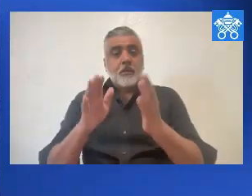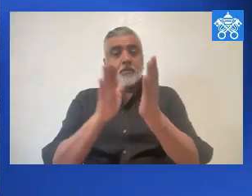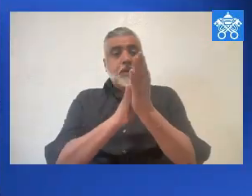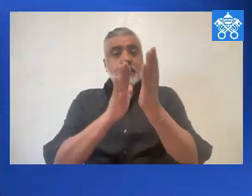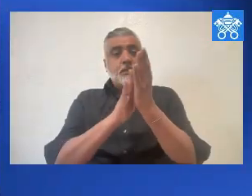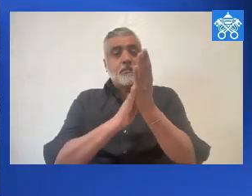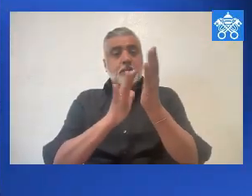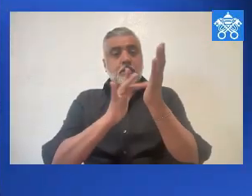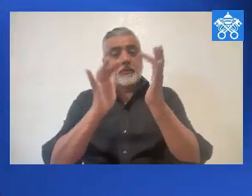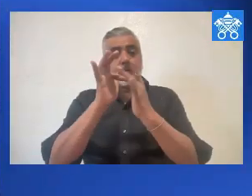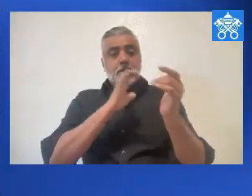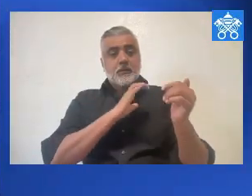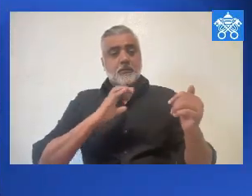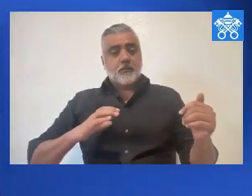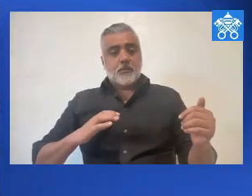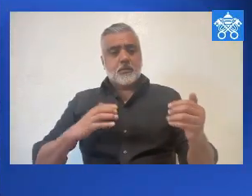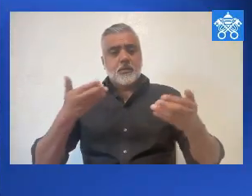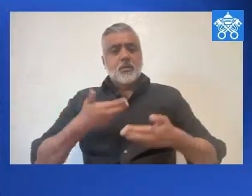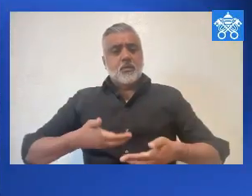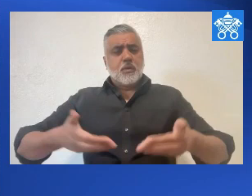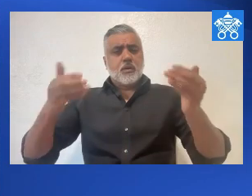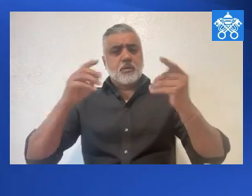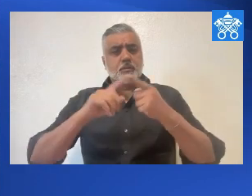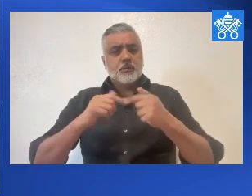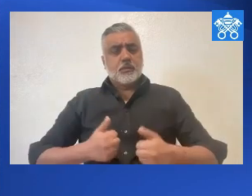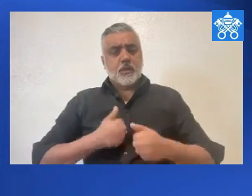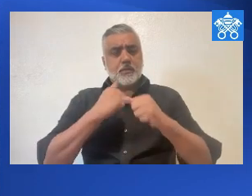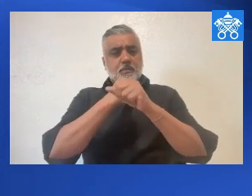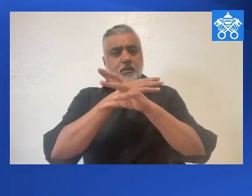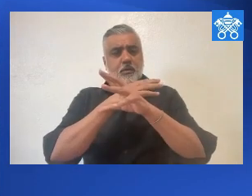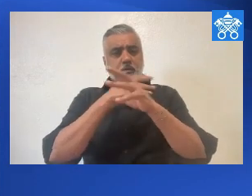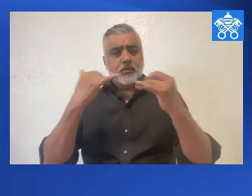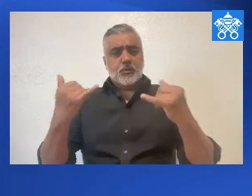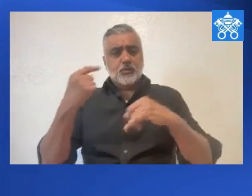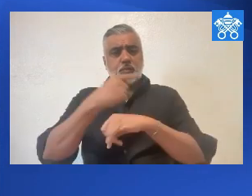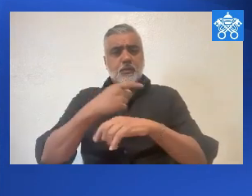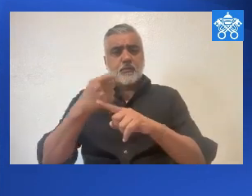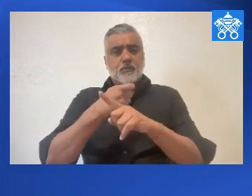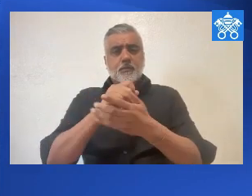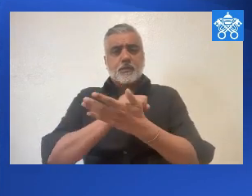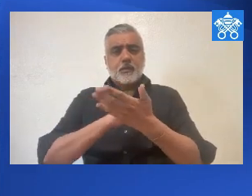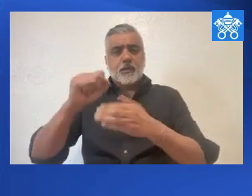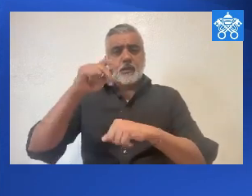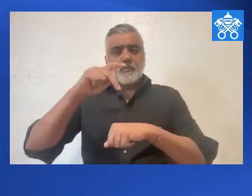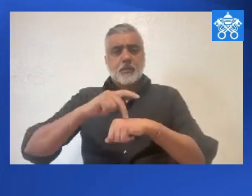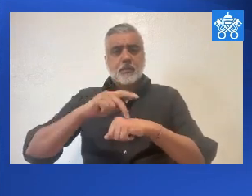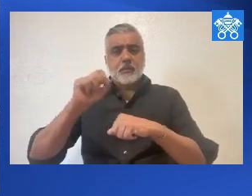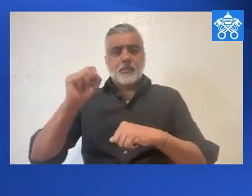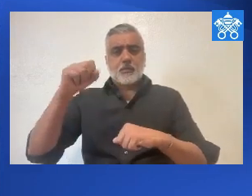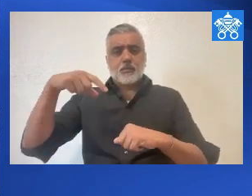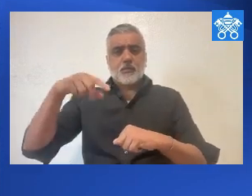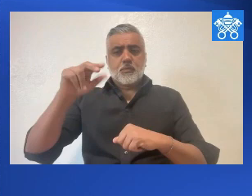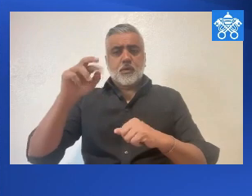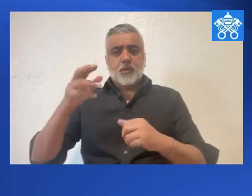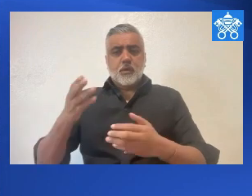Laudator Jesus Christus, Praised to be Jesus Christ. Welcome once again to this live broadcast coming to you from St.